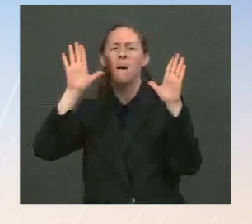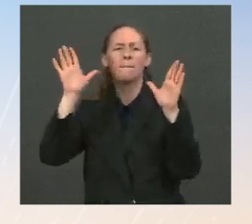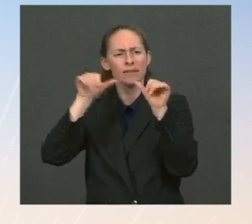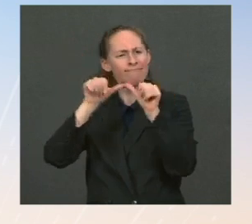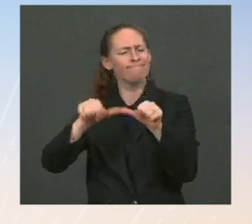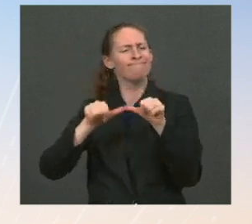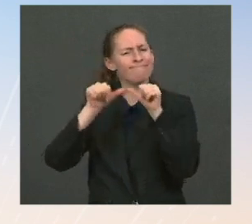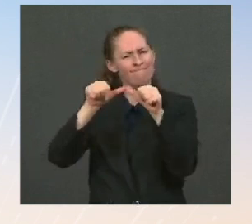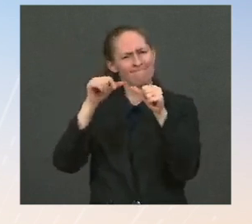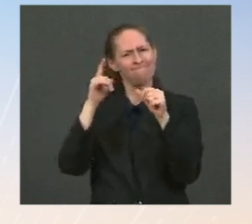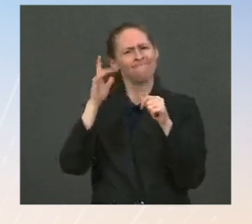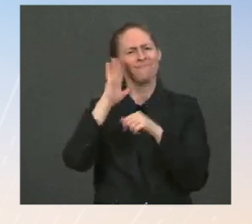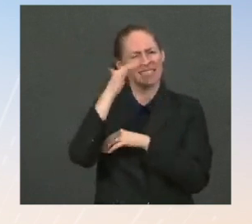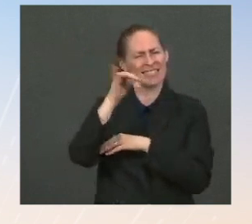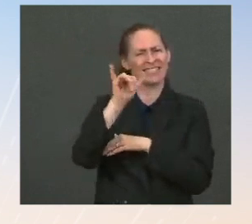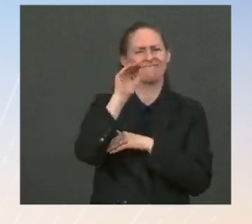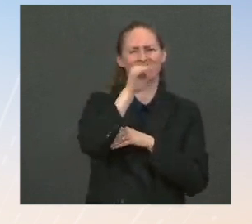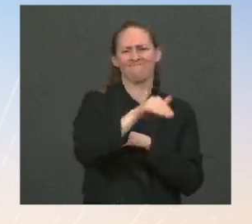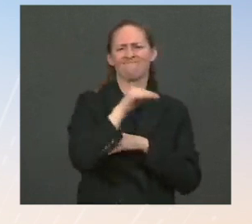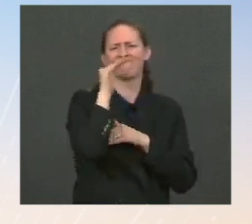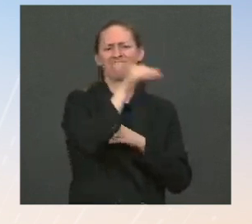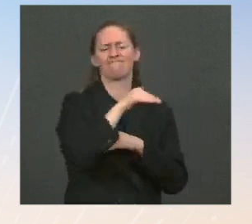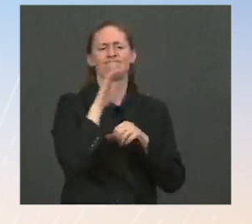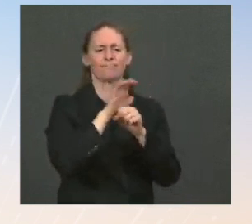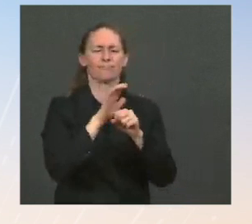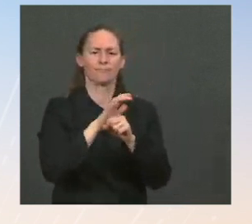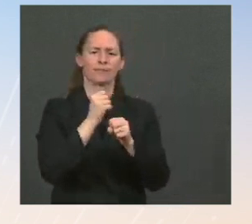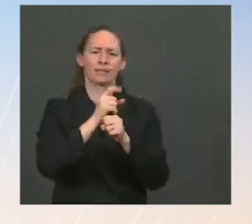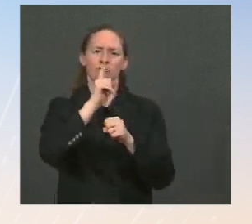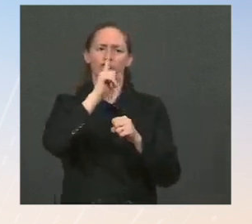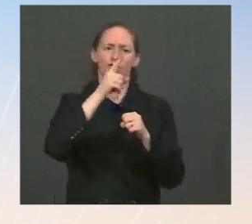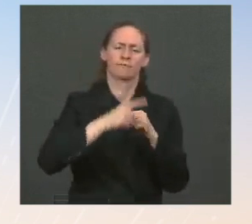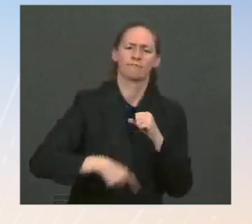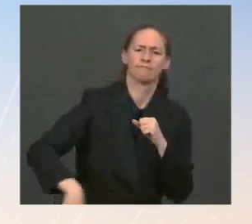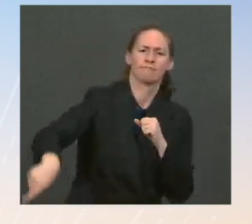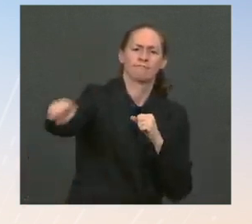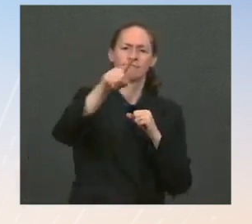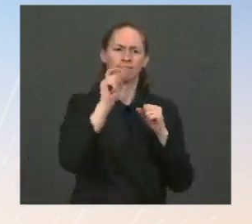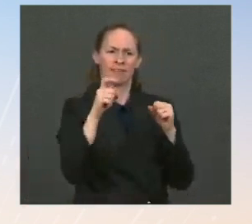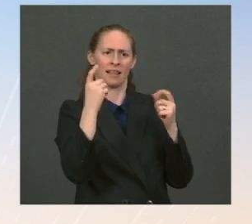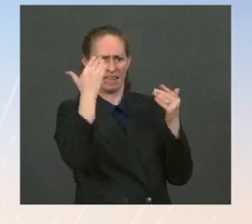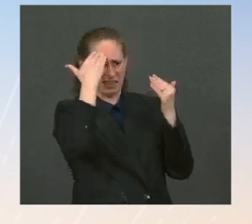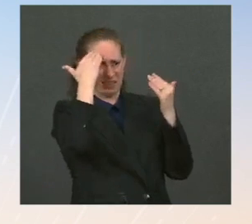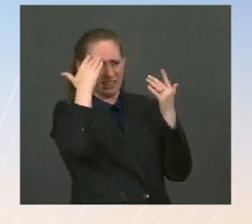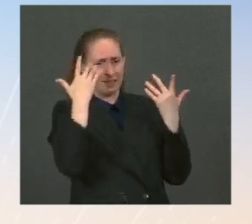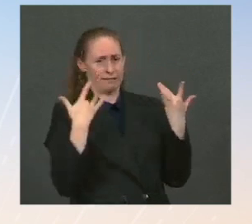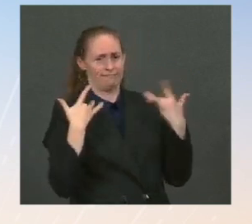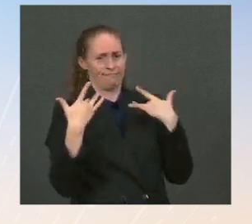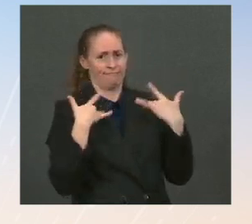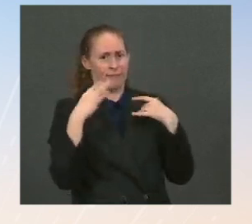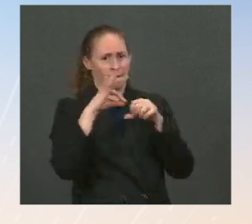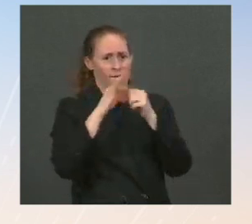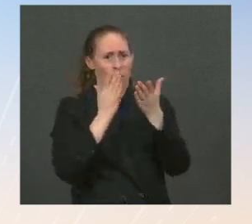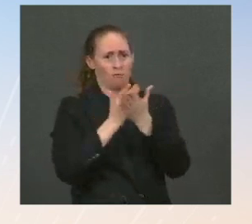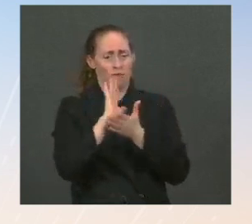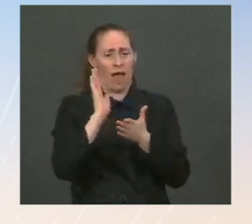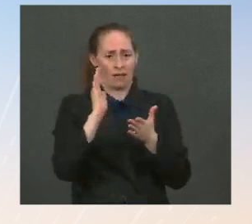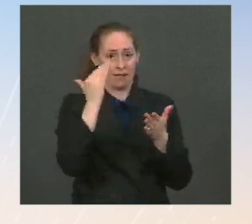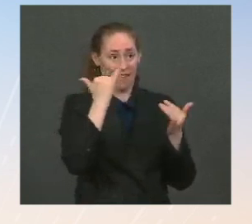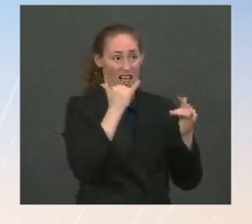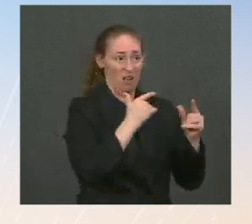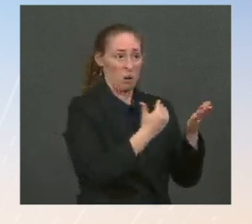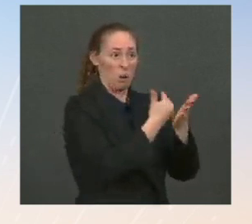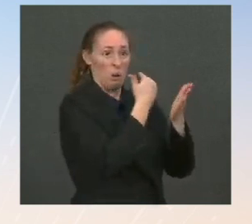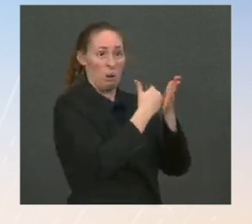fight to make sure that we really address the issue of voting rights, especially with all these pieces of legislation that we're seeing